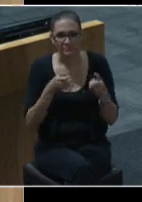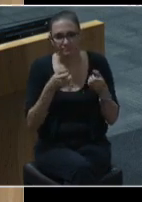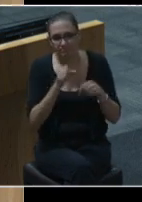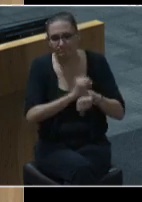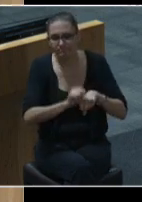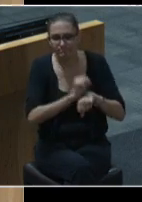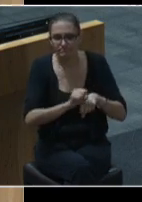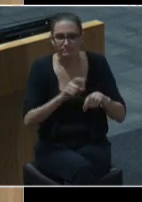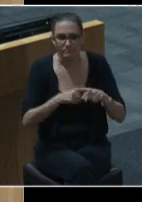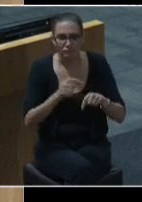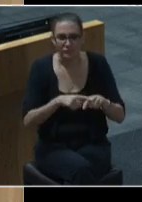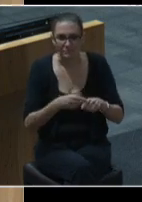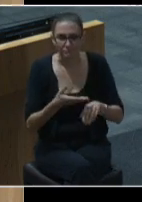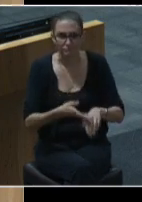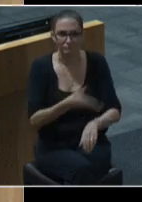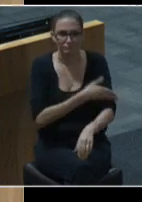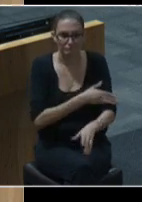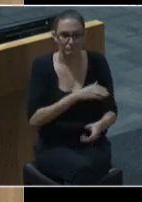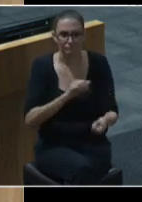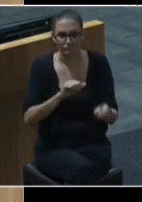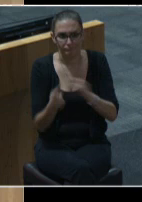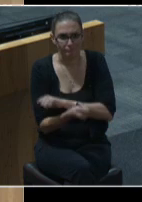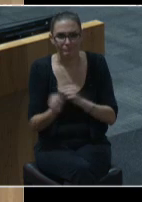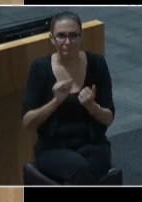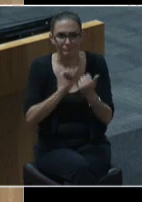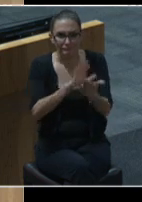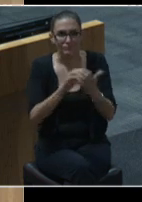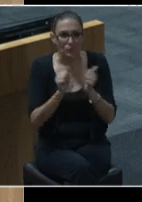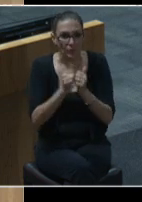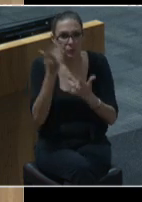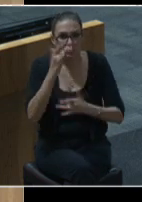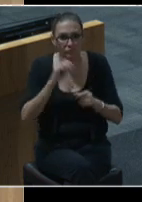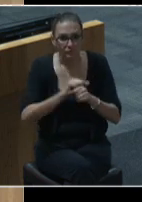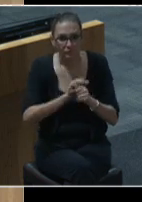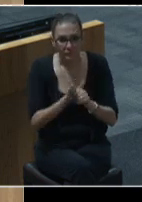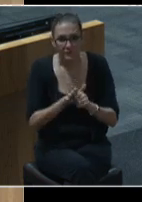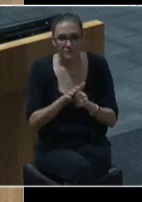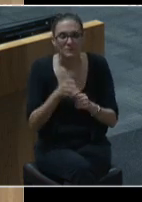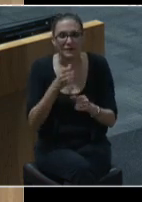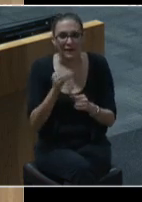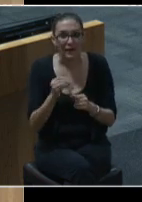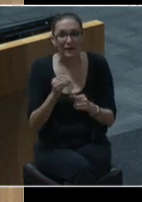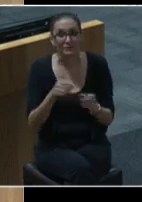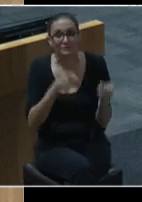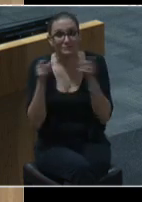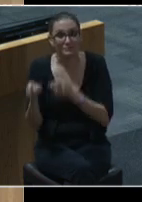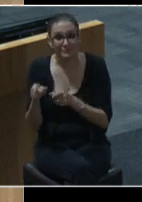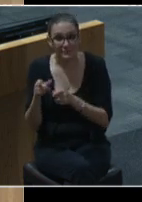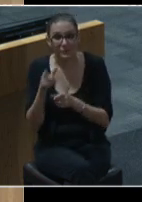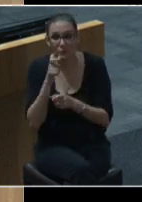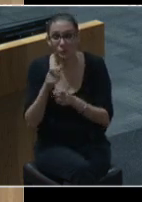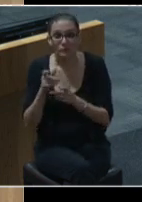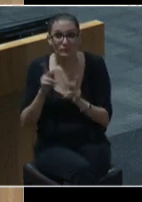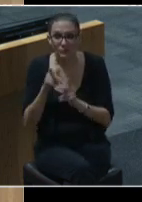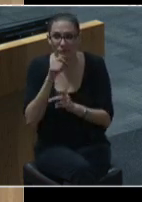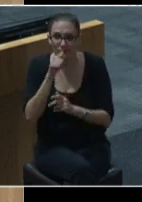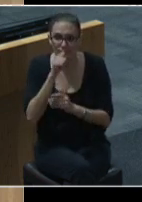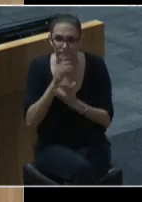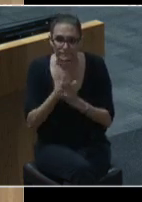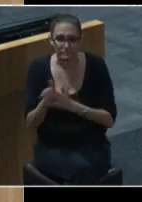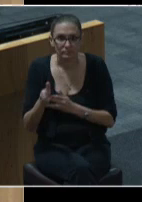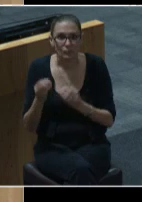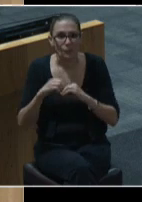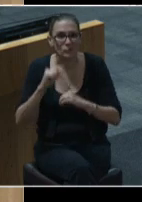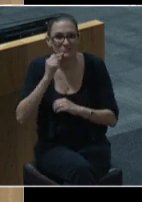acute crises like the COVID-19 pandemic and more long-term chronic stressors like poverty and a shortage